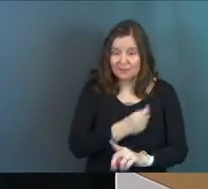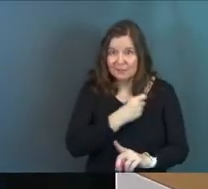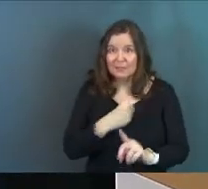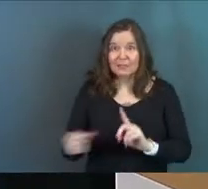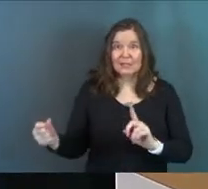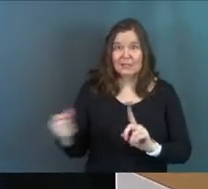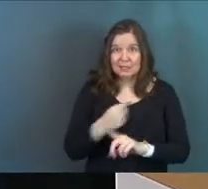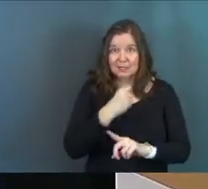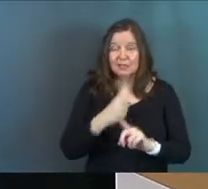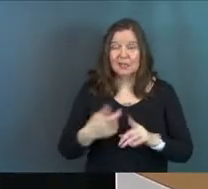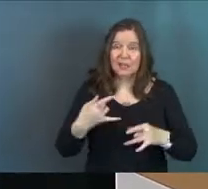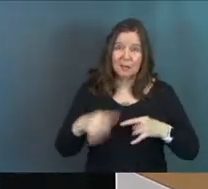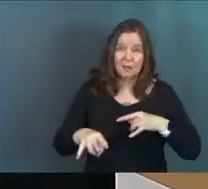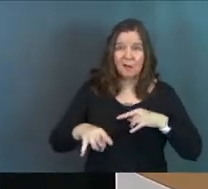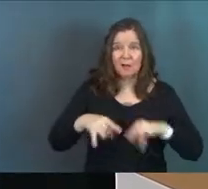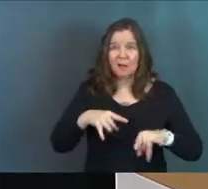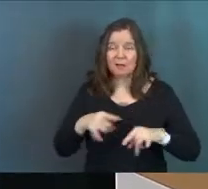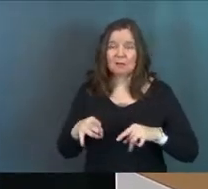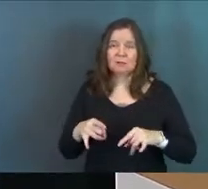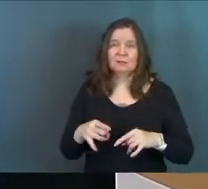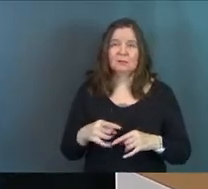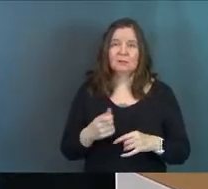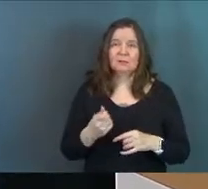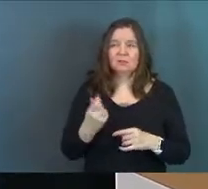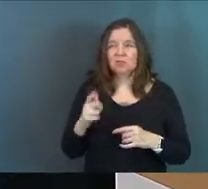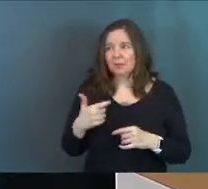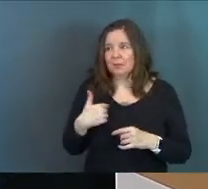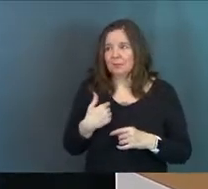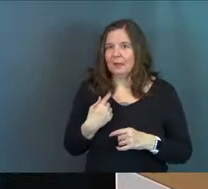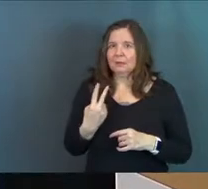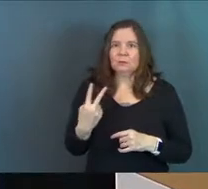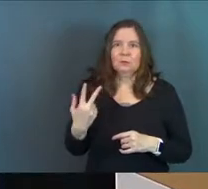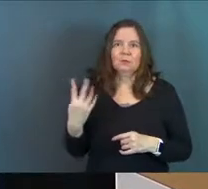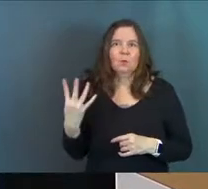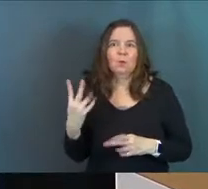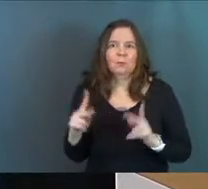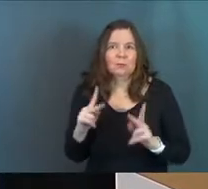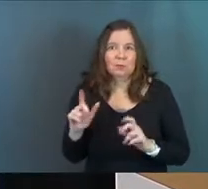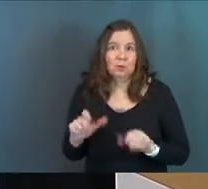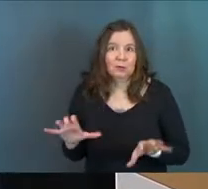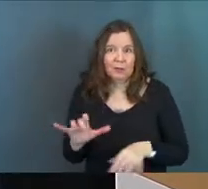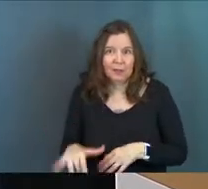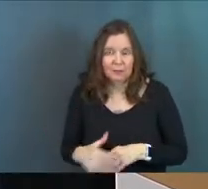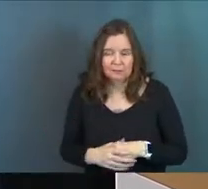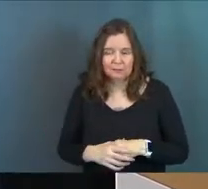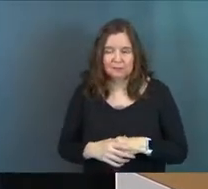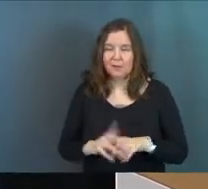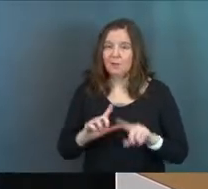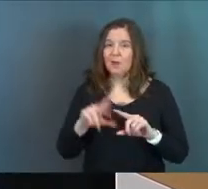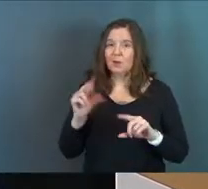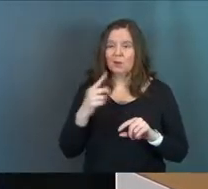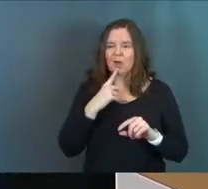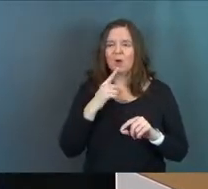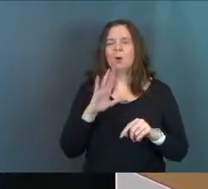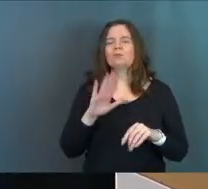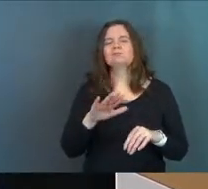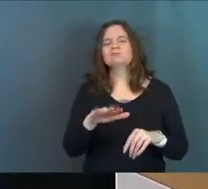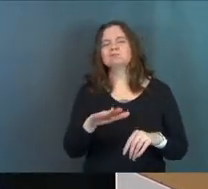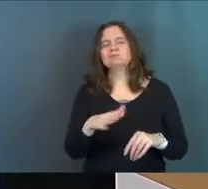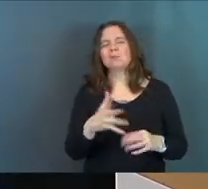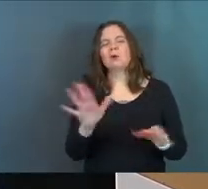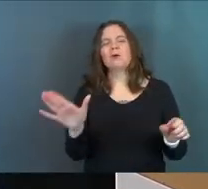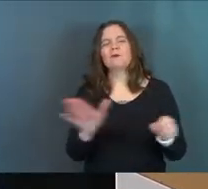Jesus and mocking him, handful of soldiers, maybe four could have taken care of everything that they wanted to do. But they say, hey, you know what?